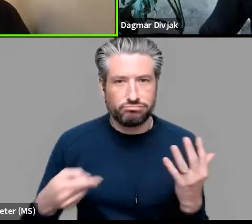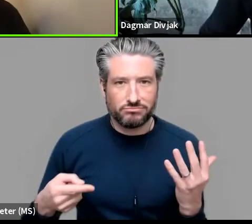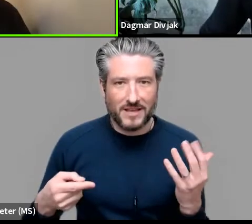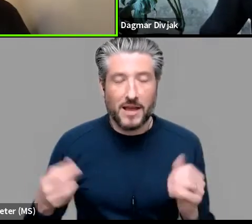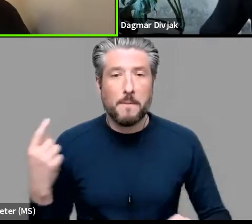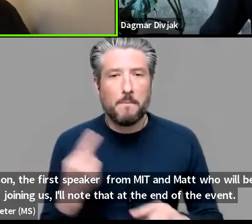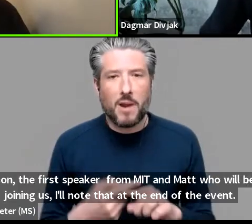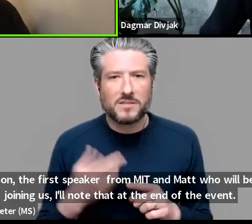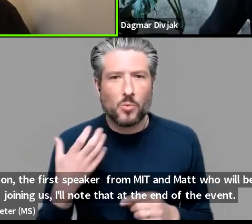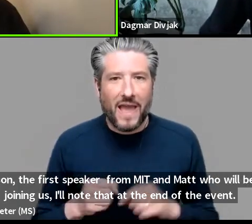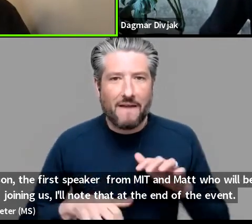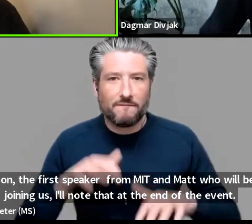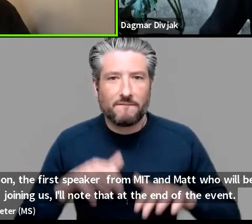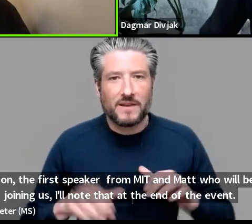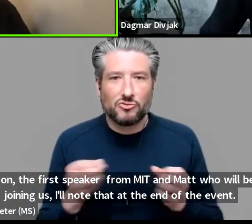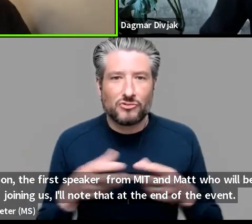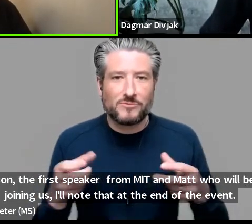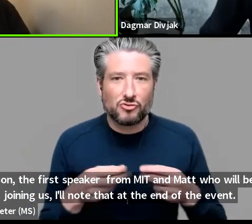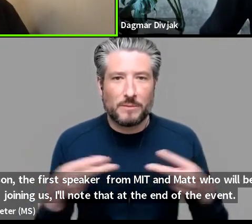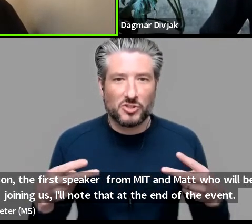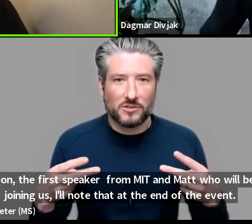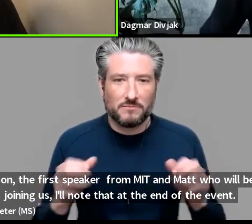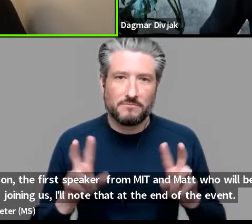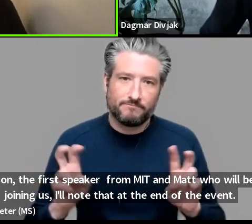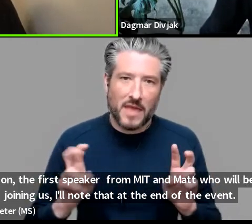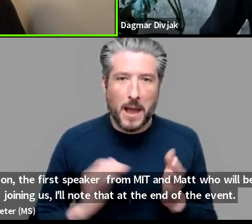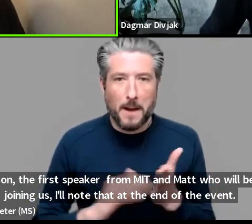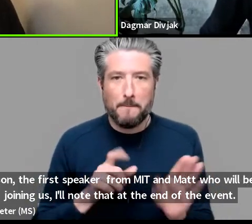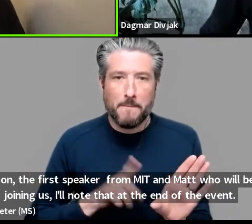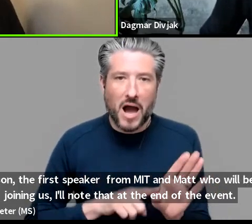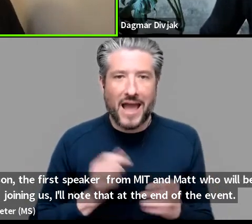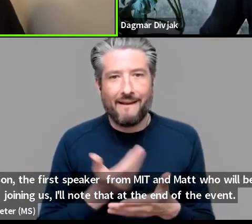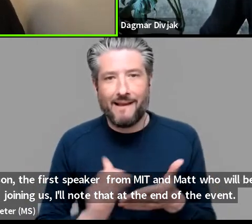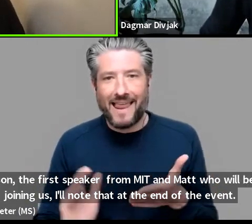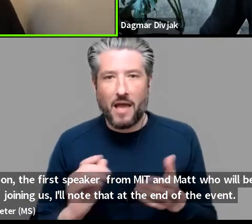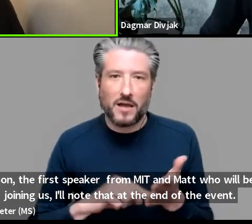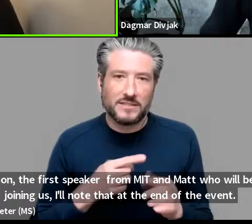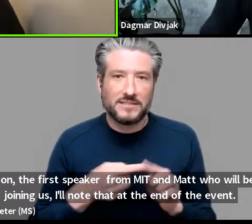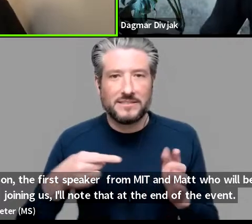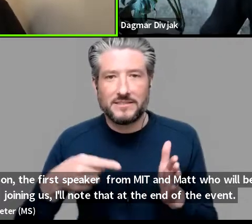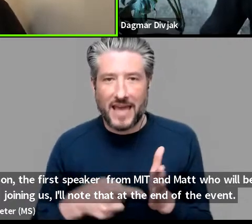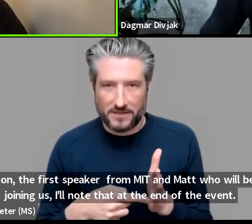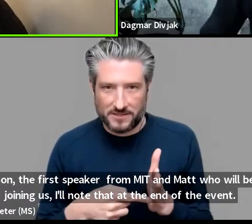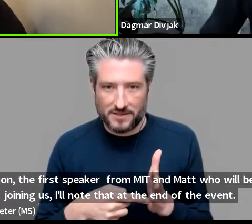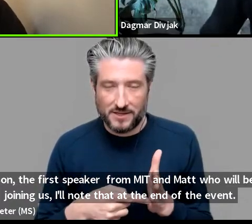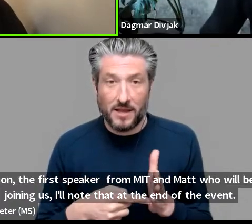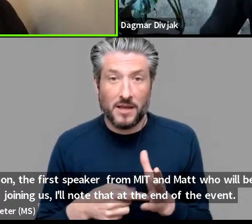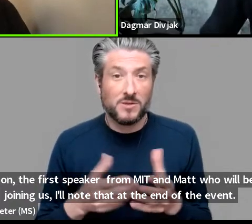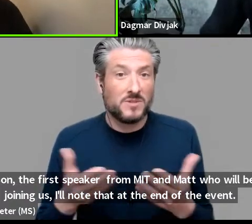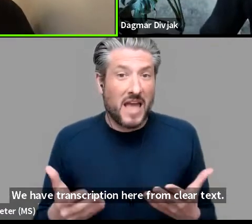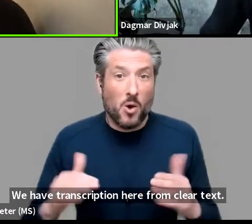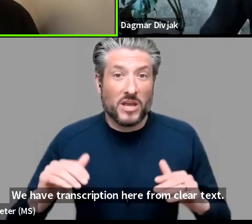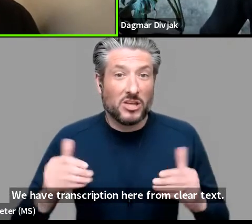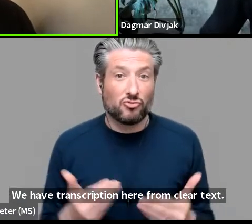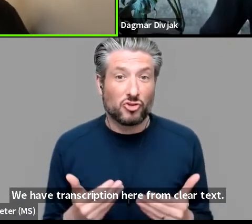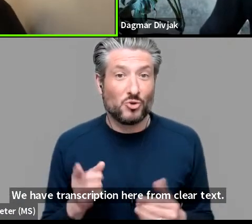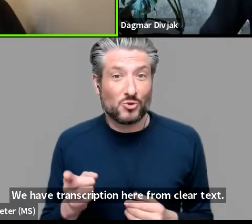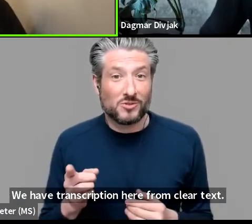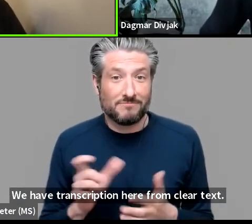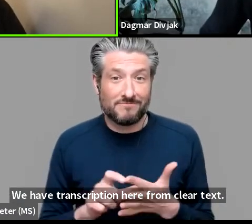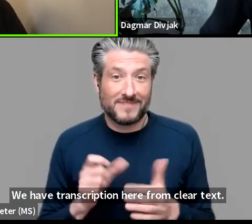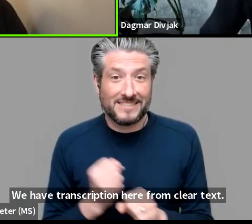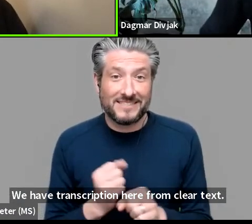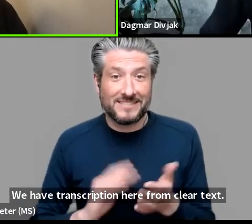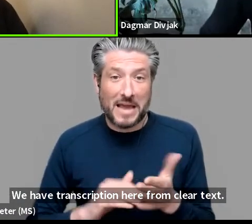clear text as well um otherwise i'd just like to introduce dagmar and and pass the floor over to her um you know it's really my pleasure to introduce